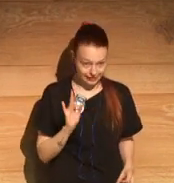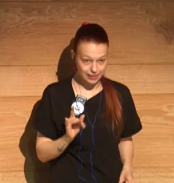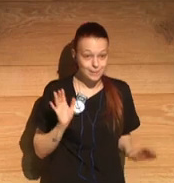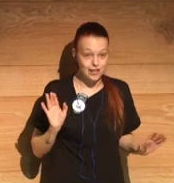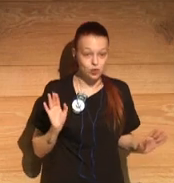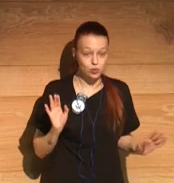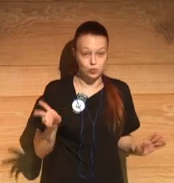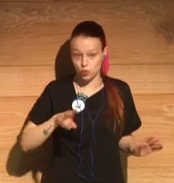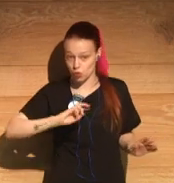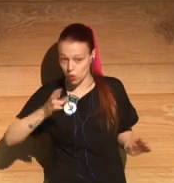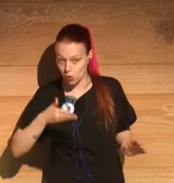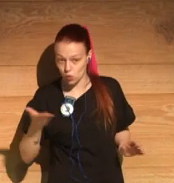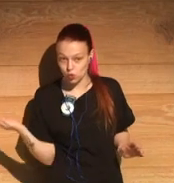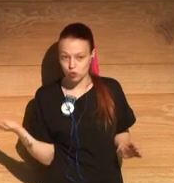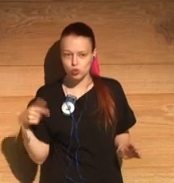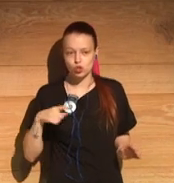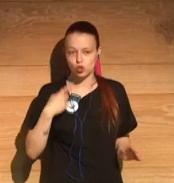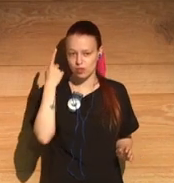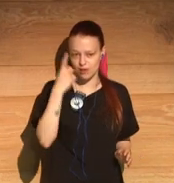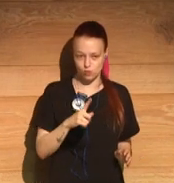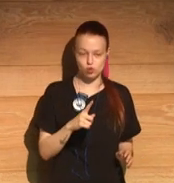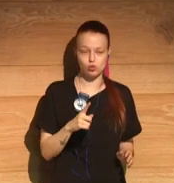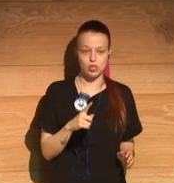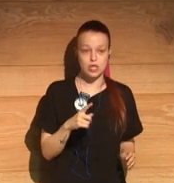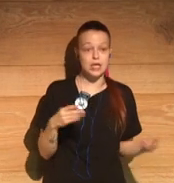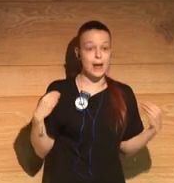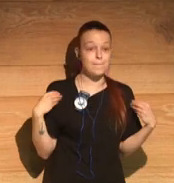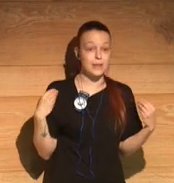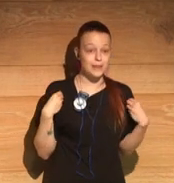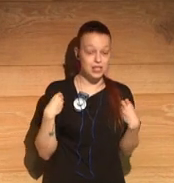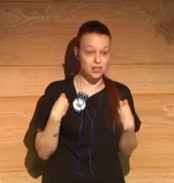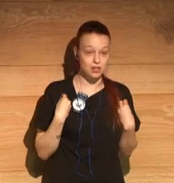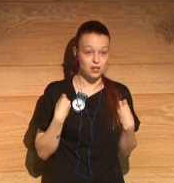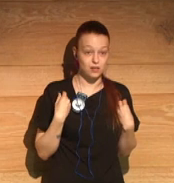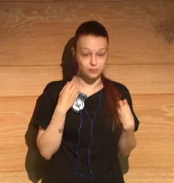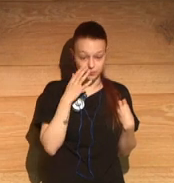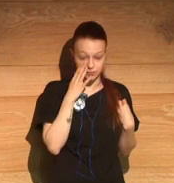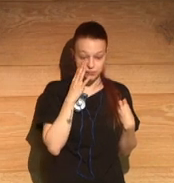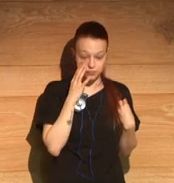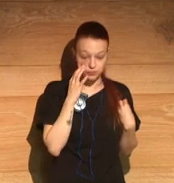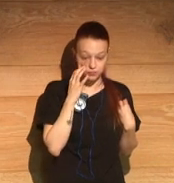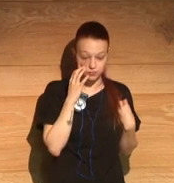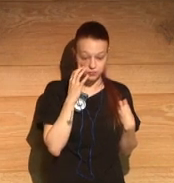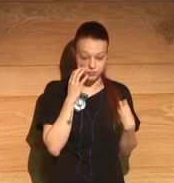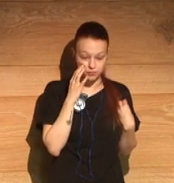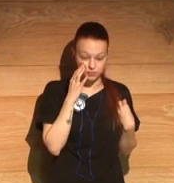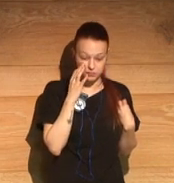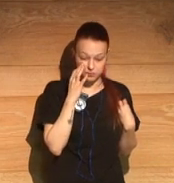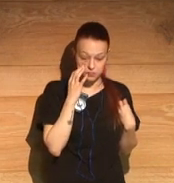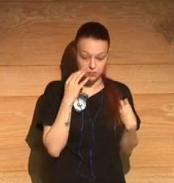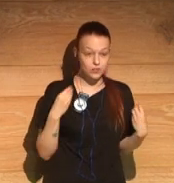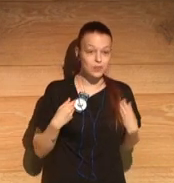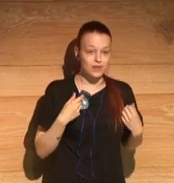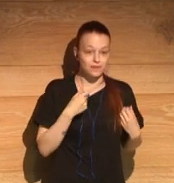That's true. But on the other hand, we know, John, that we... Living